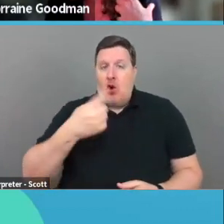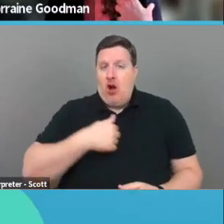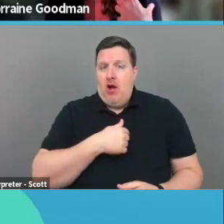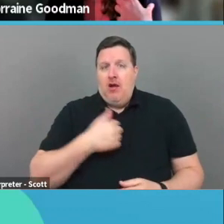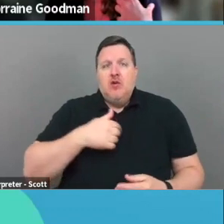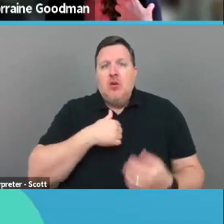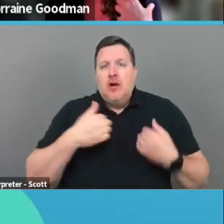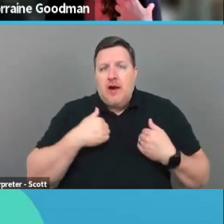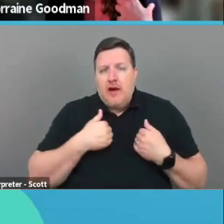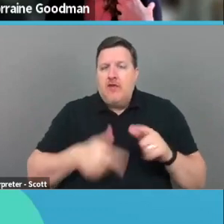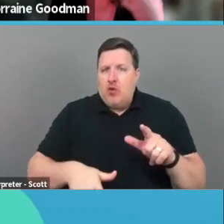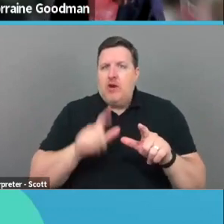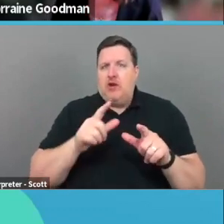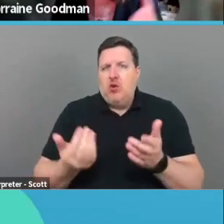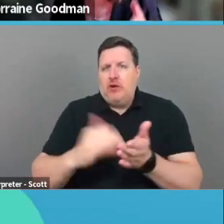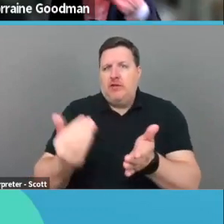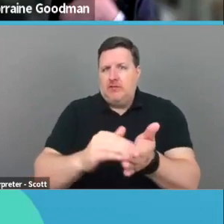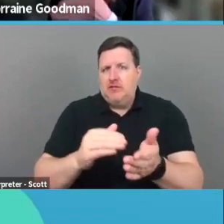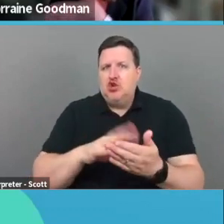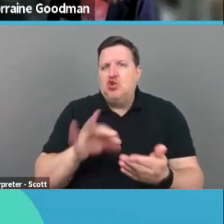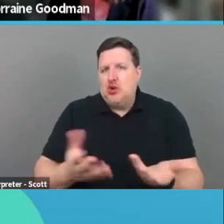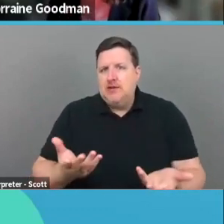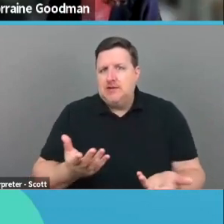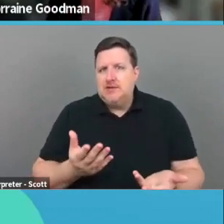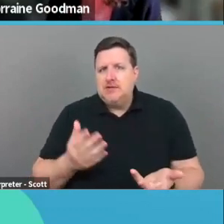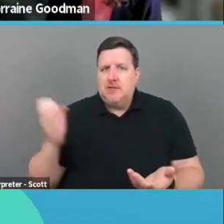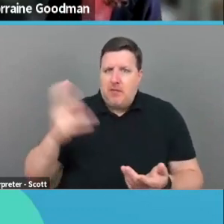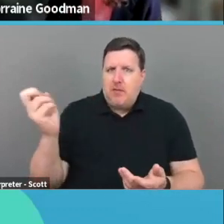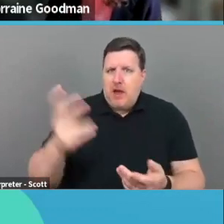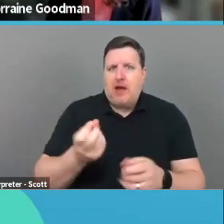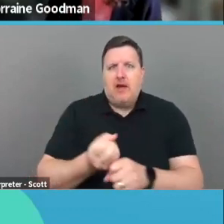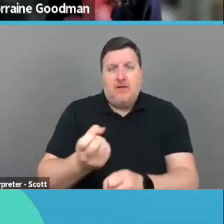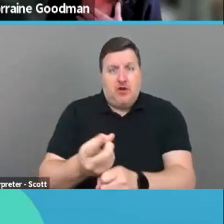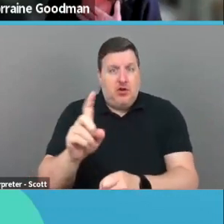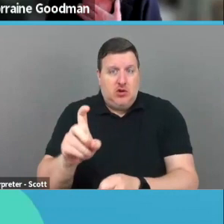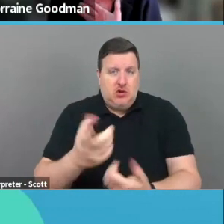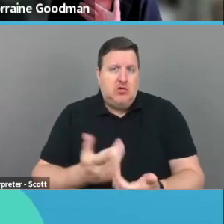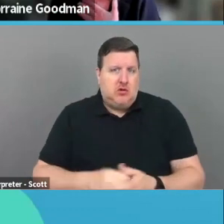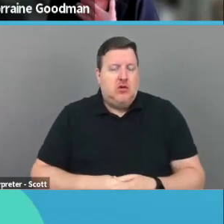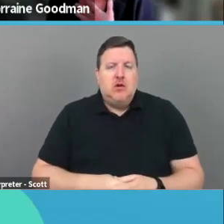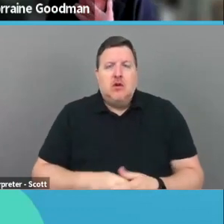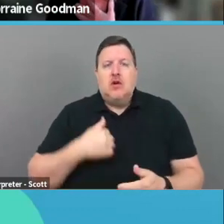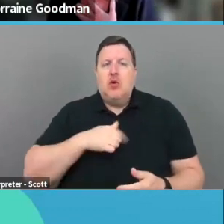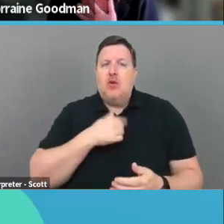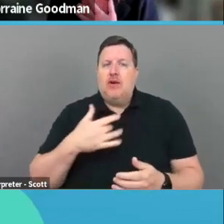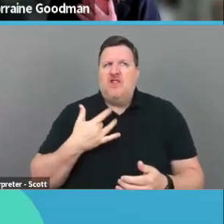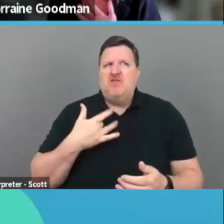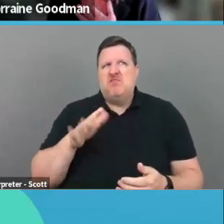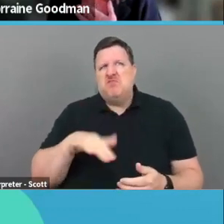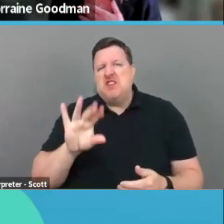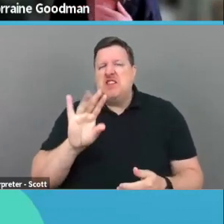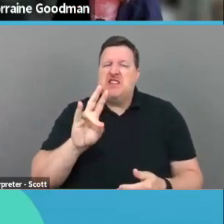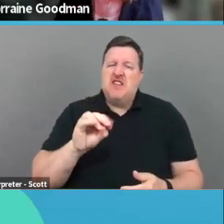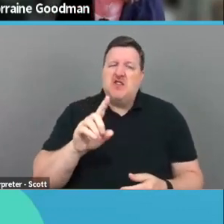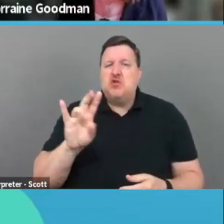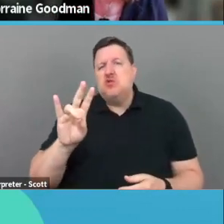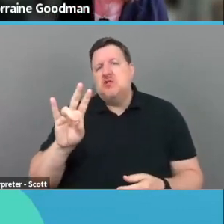have renewing students, do students come back year after year? We find that 70%, 70 to 75